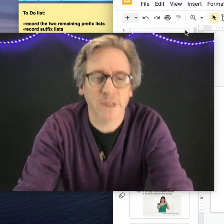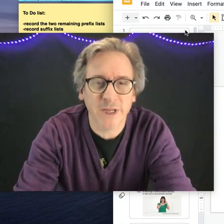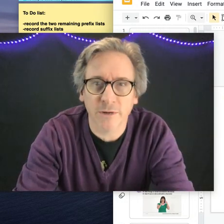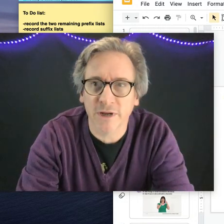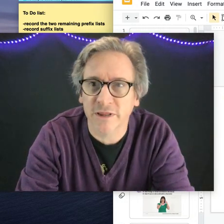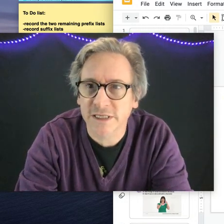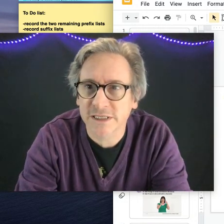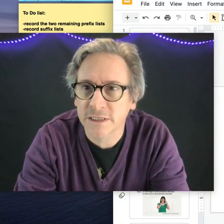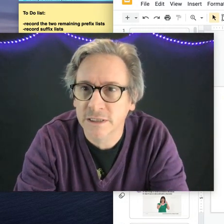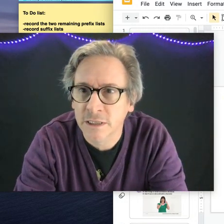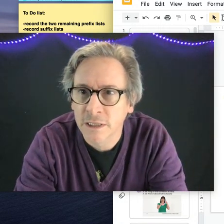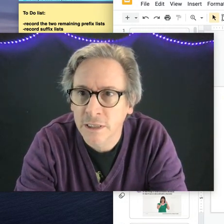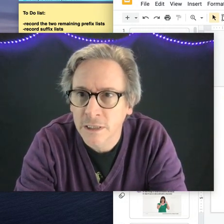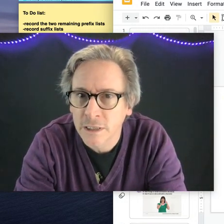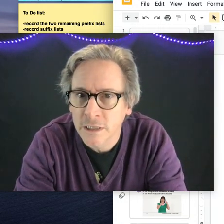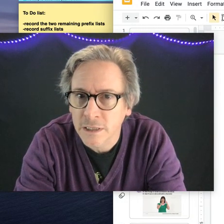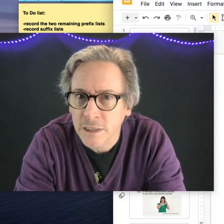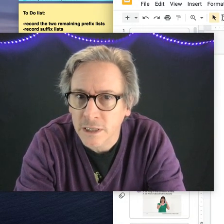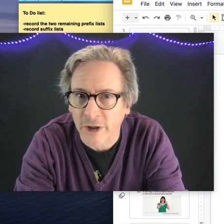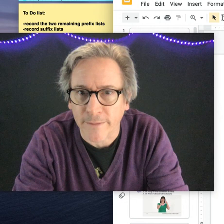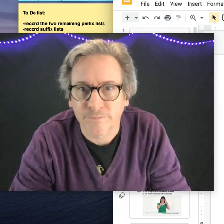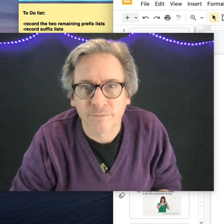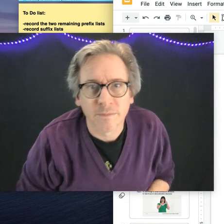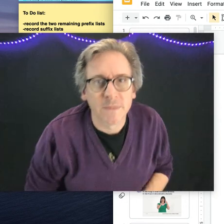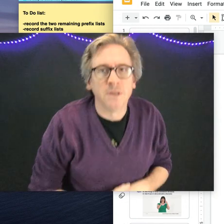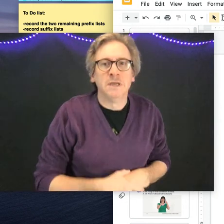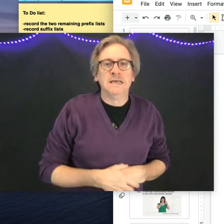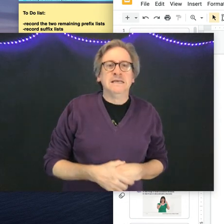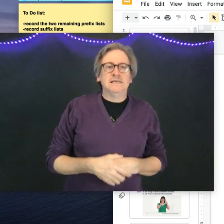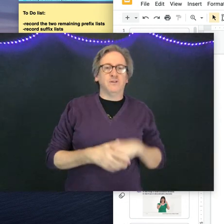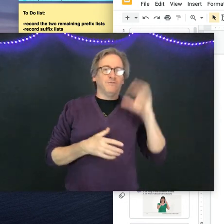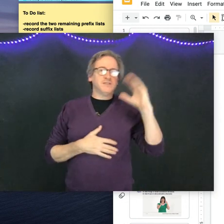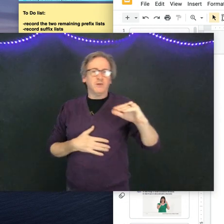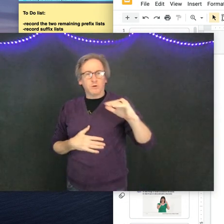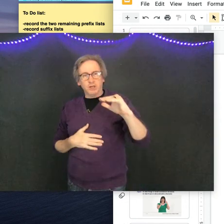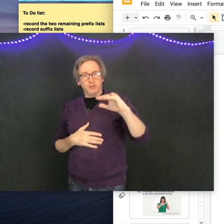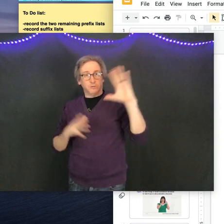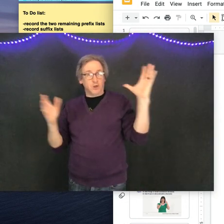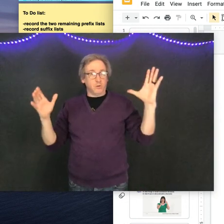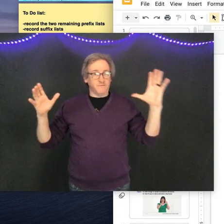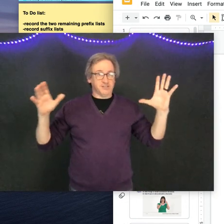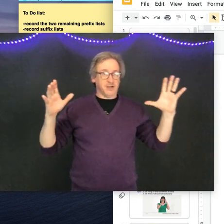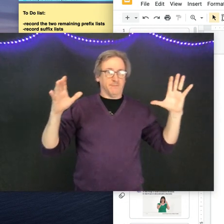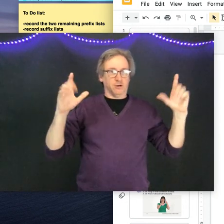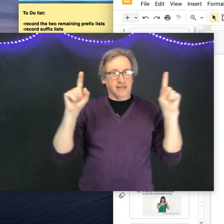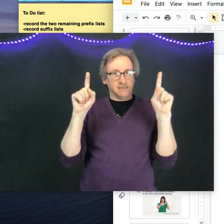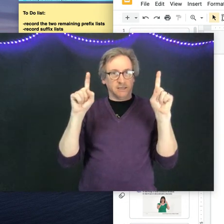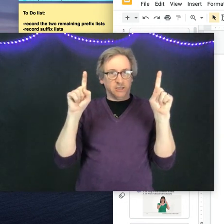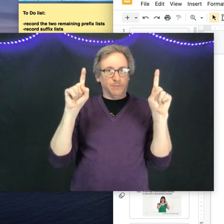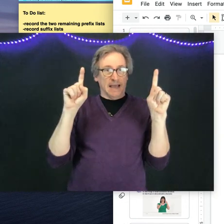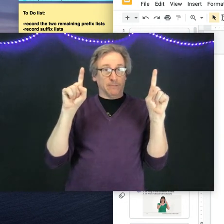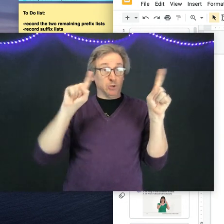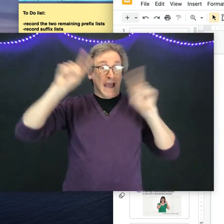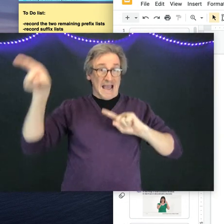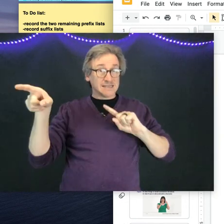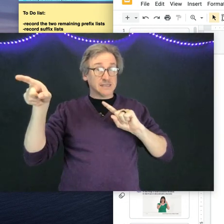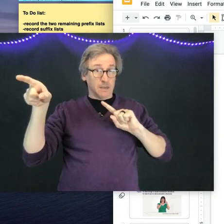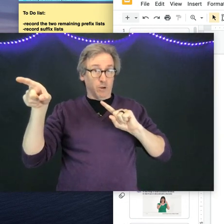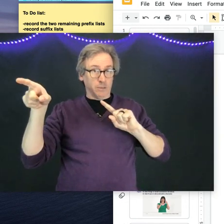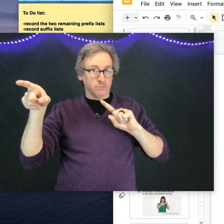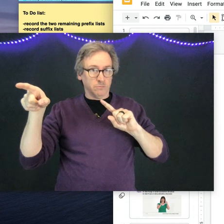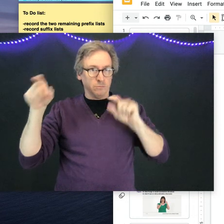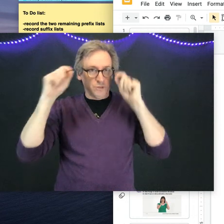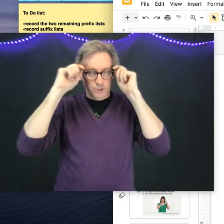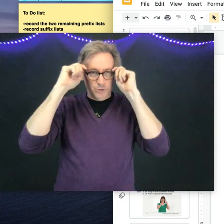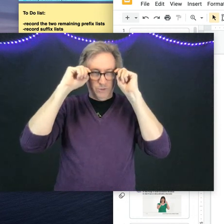Let me get rid of this. Okay, so the first thing we're going to do, the goal of this chapter, is to be able to ask